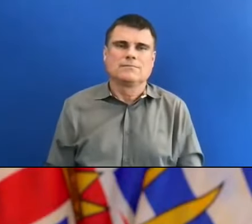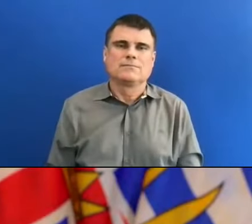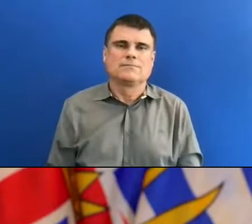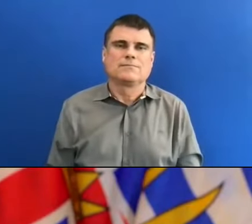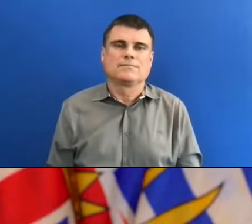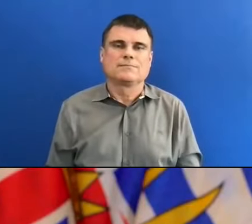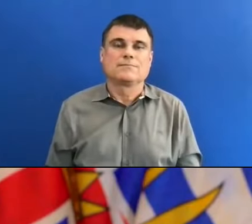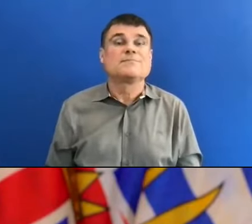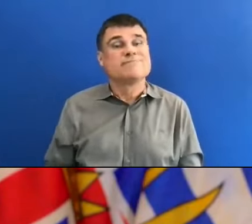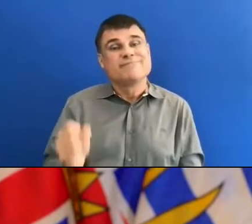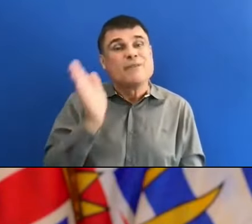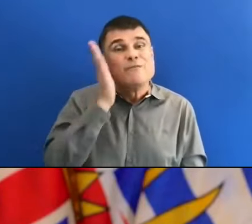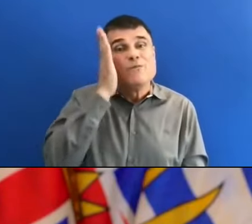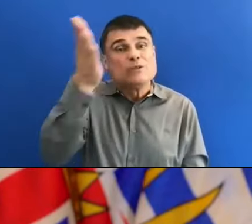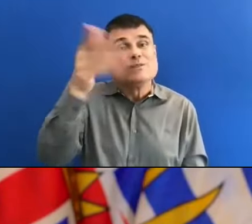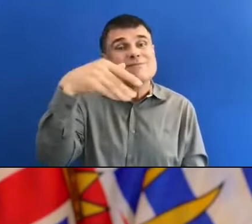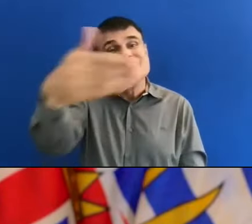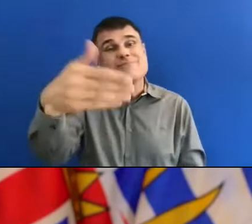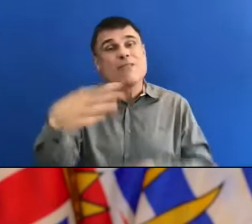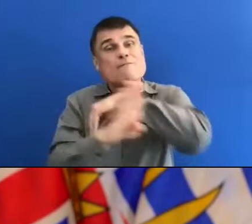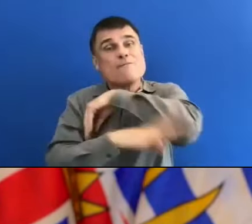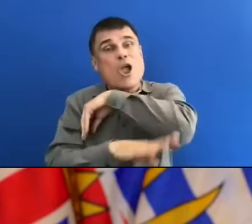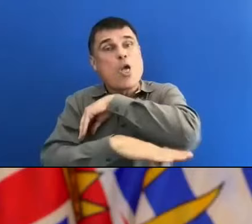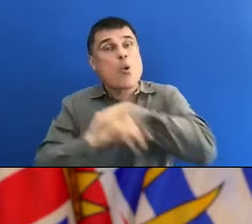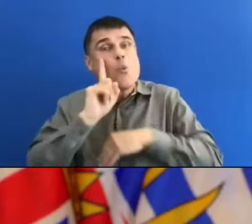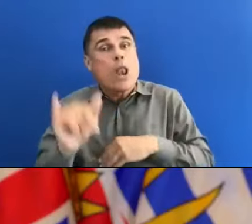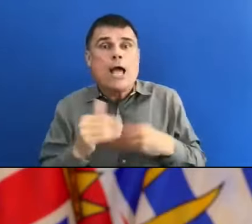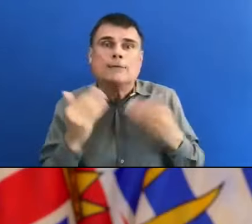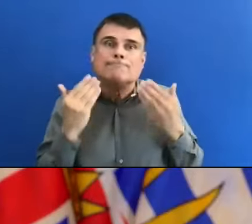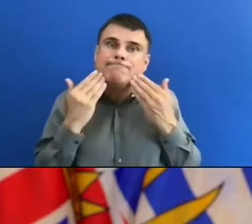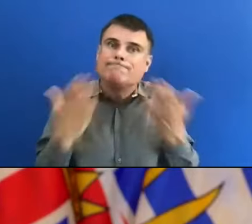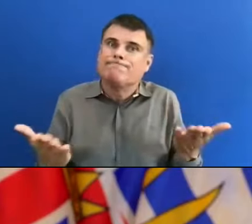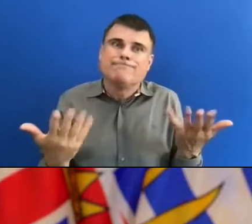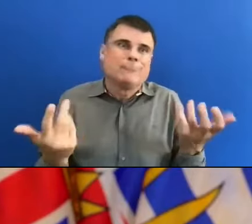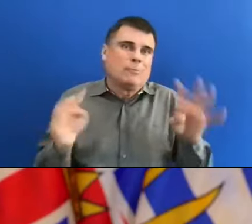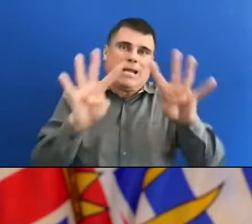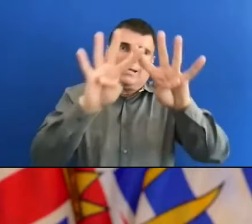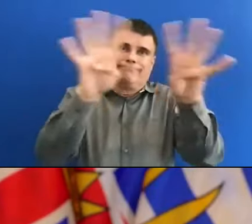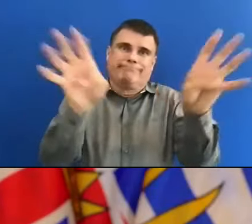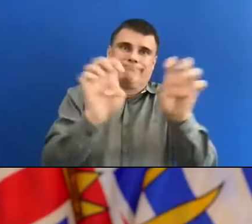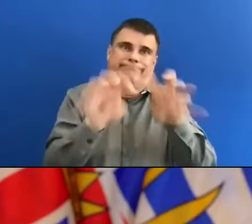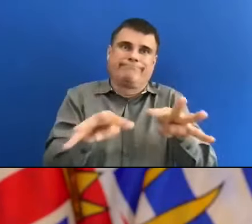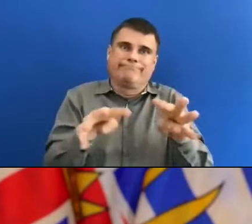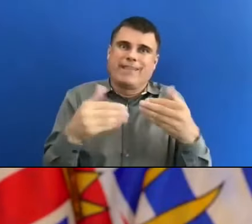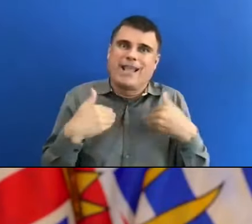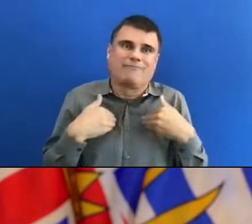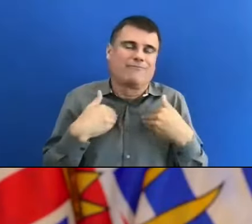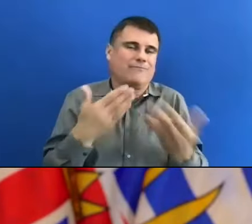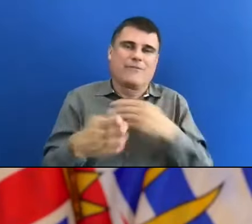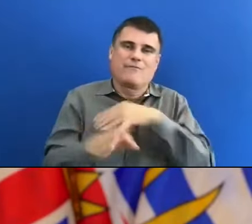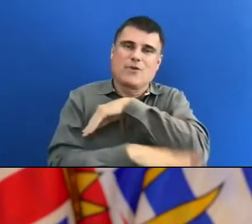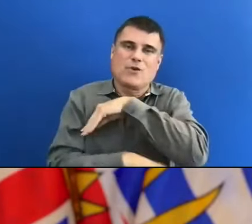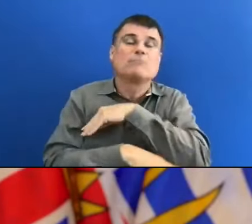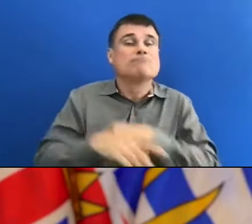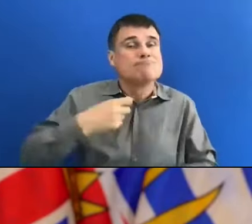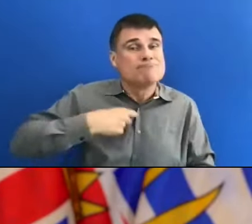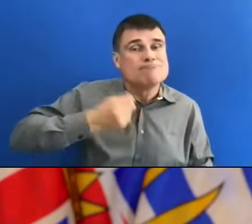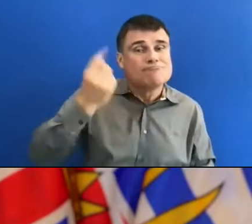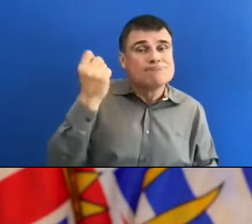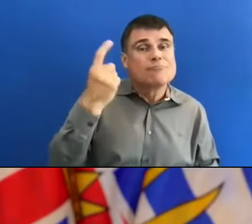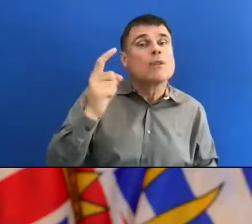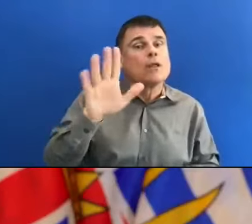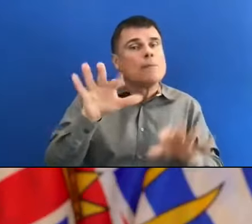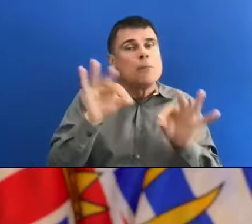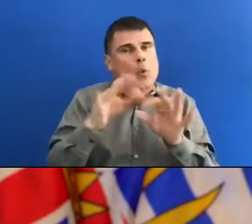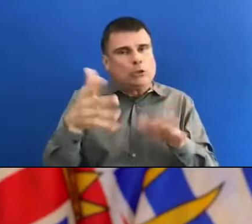we go into the fall. That is where we're focusing on. That's why we're saying we need to take this slowly but also